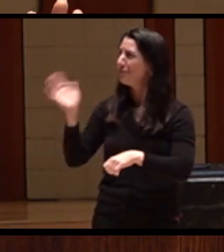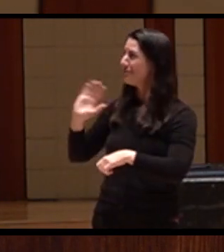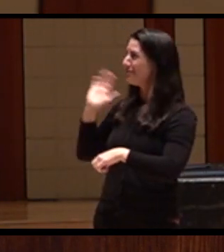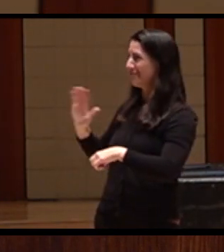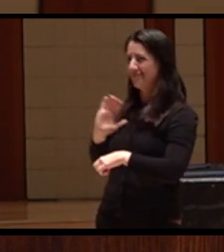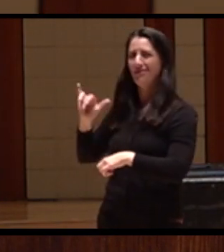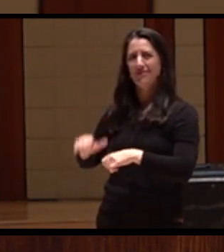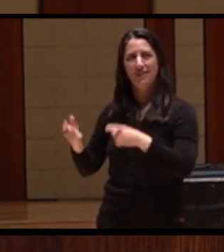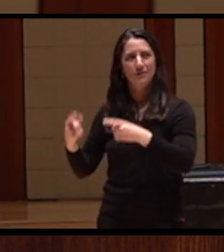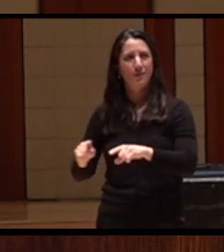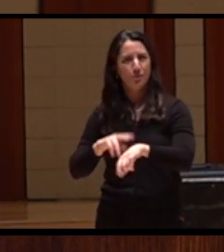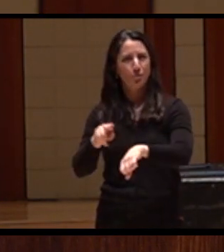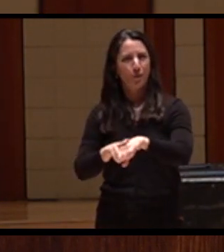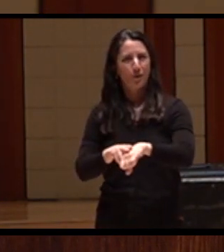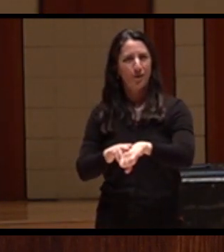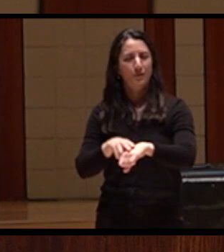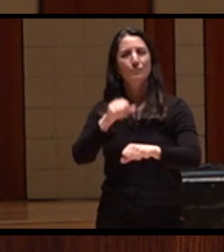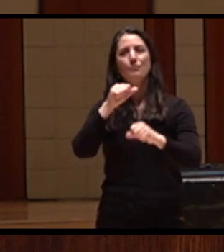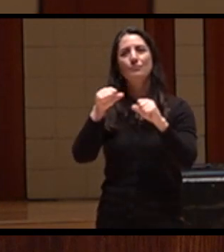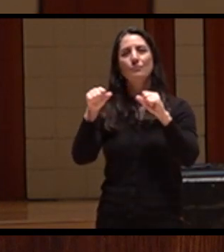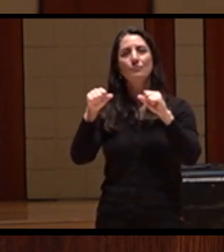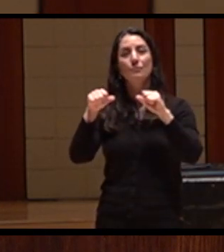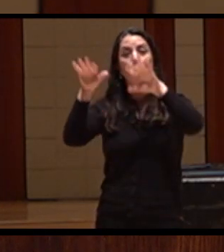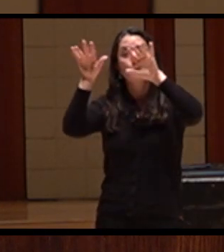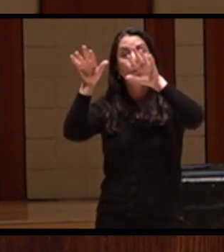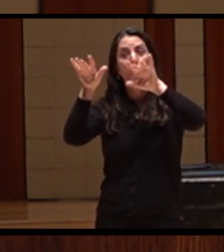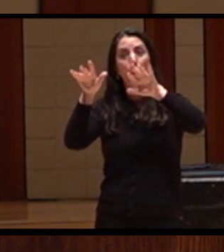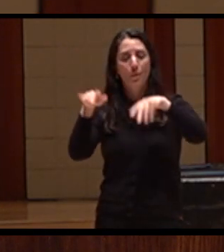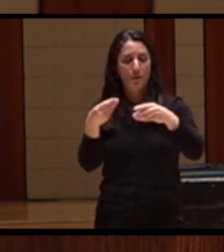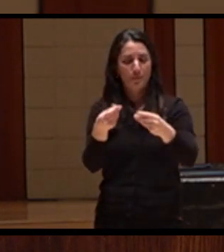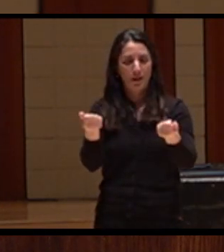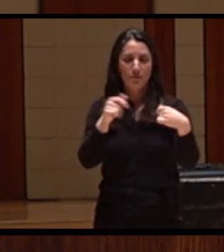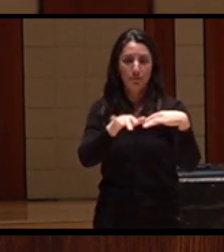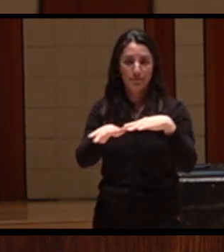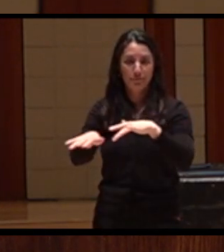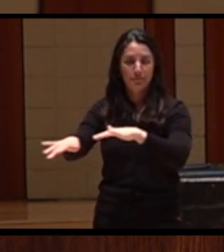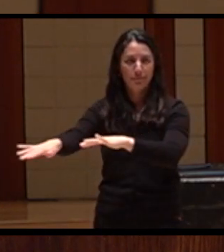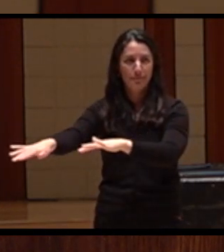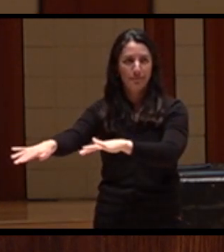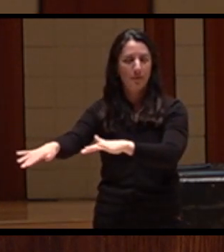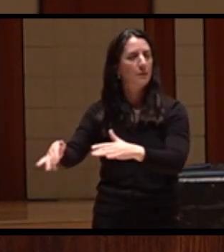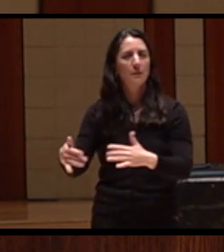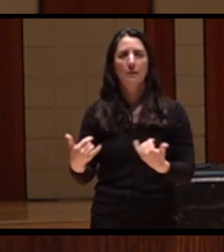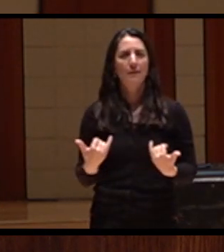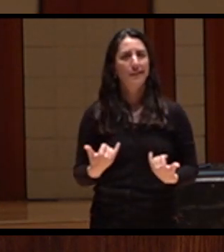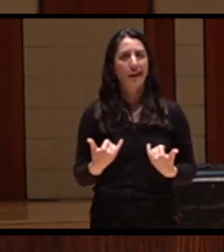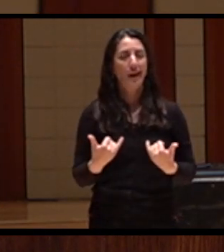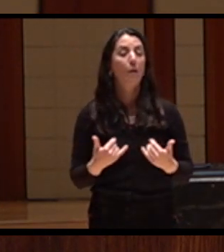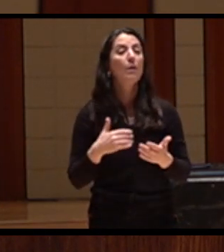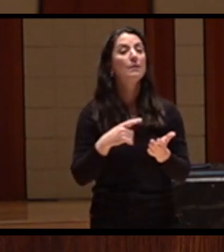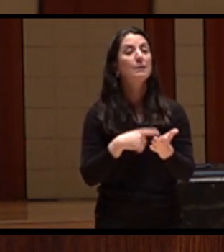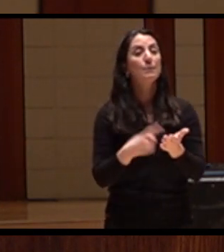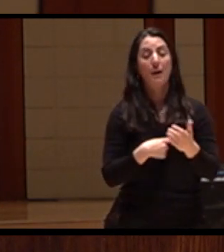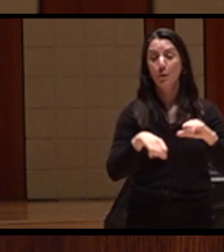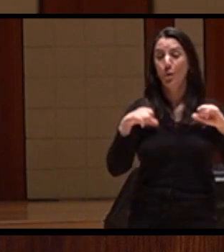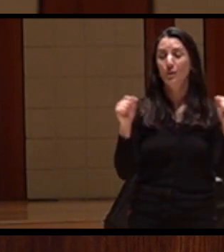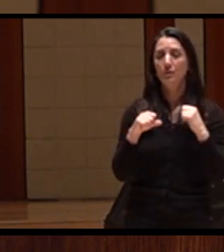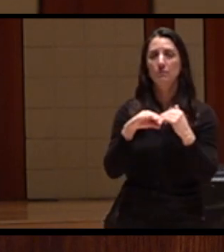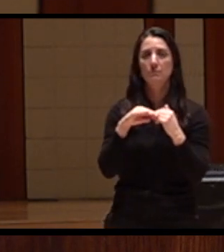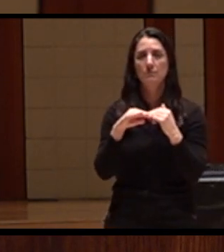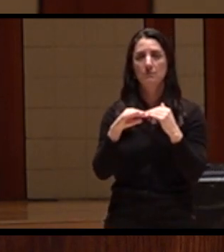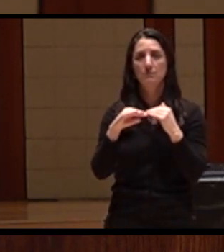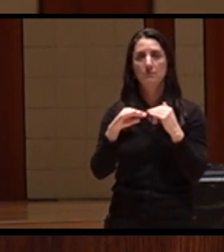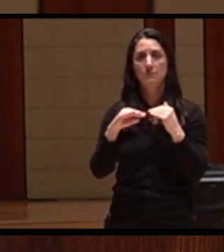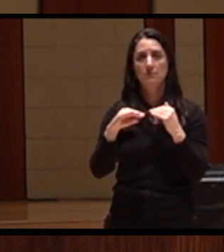and prevented from coming down the river. Certainly, there are in-stream flows for the coho salmon, which are listed